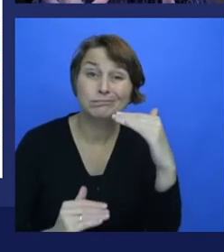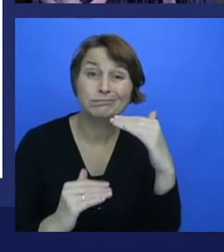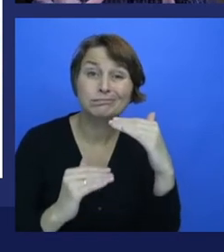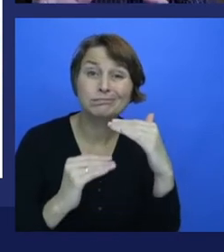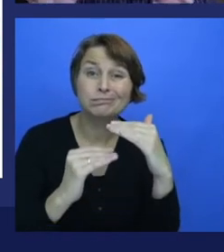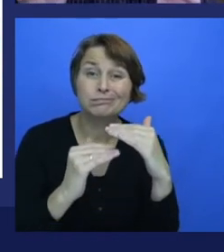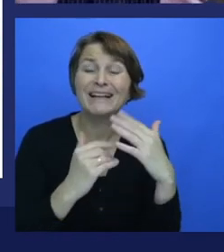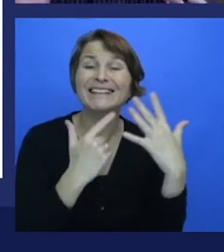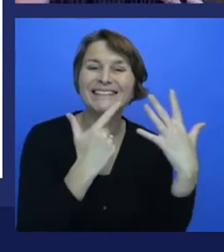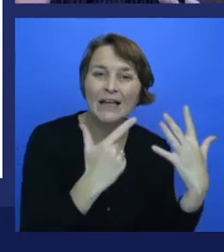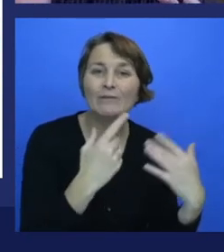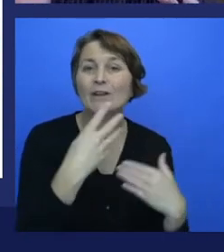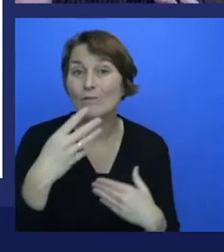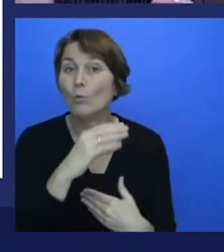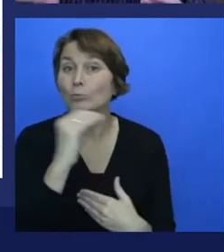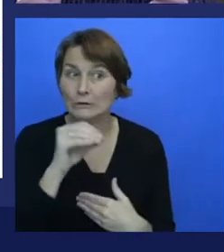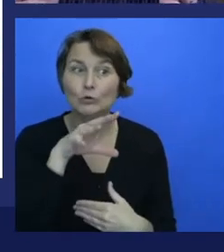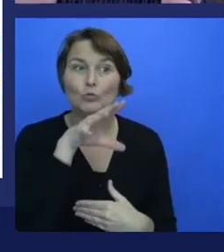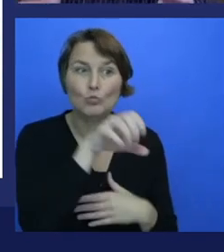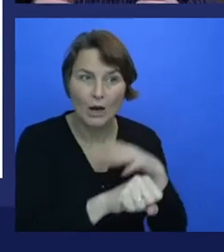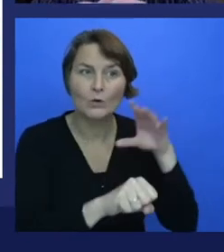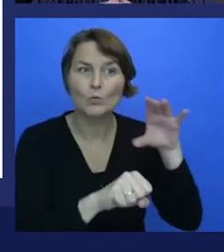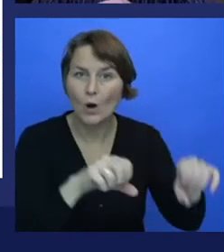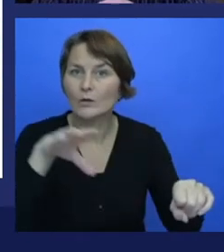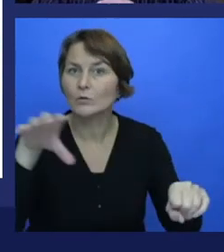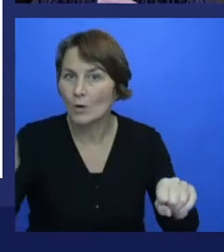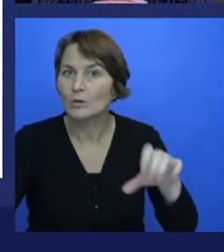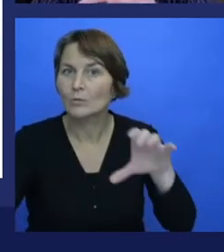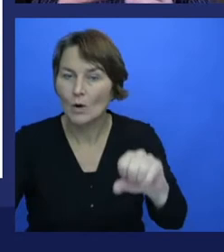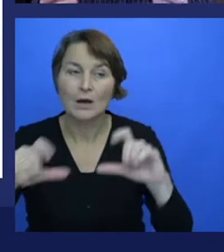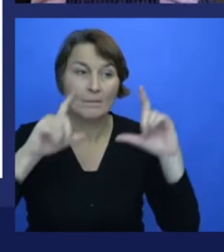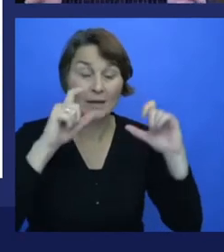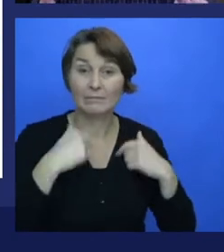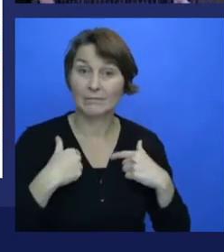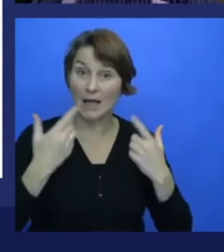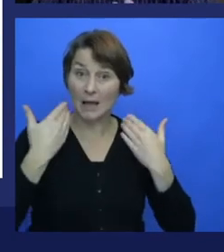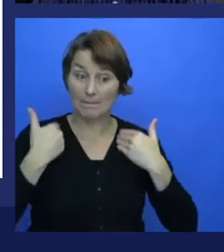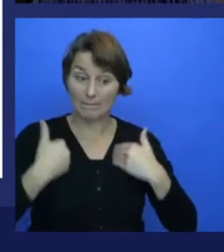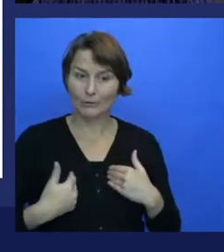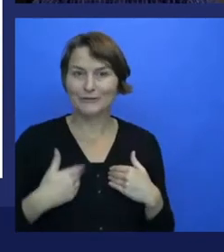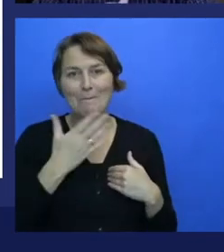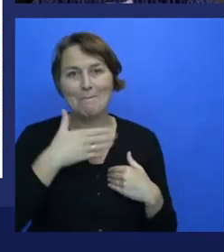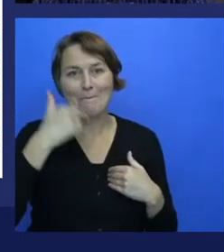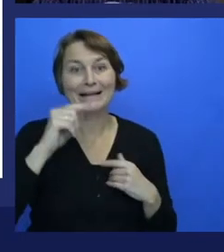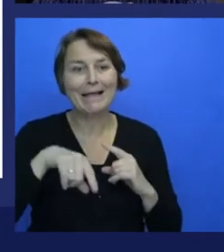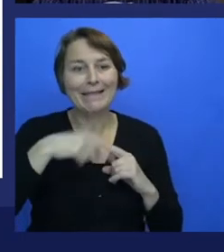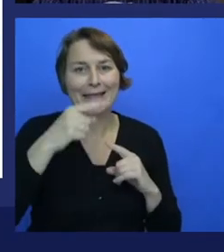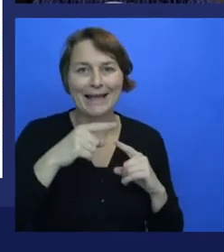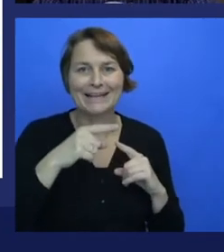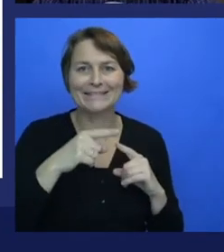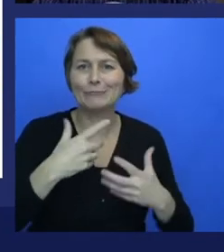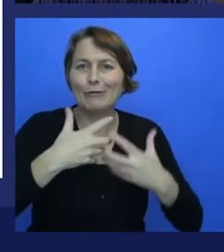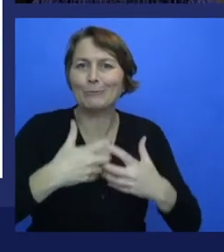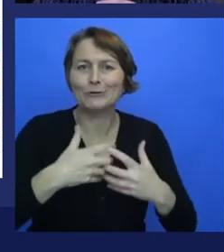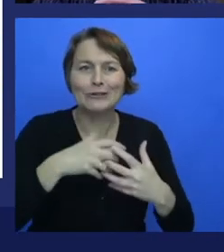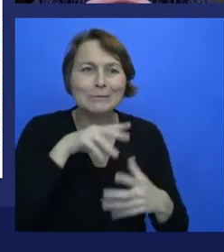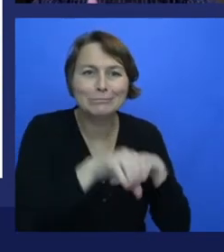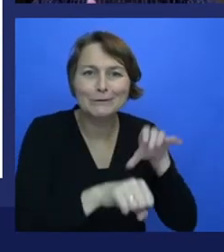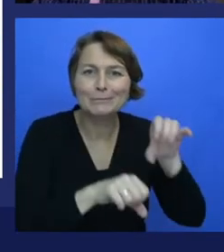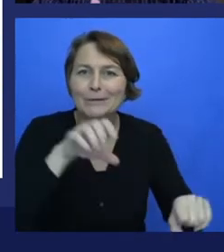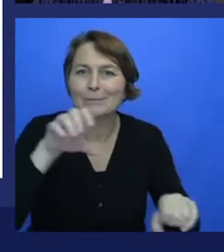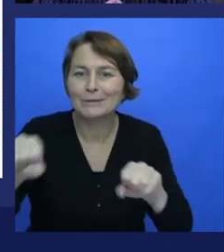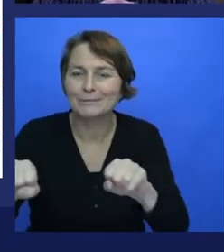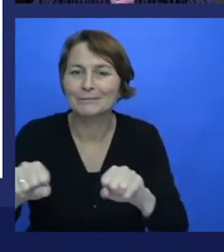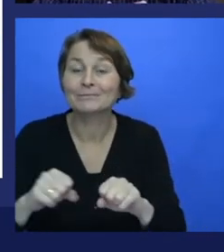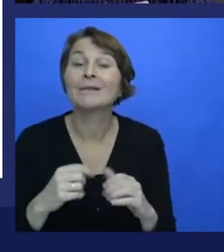Not bad. Humans do better. Not great. But Hinton's group in 2012 implemented